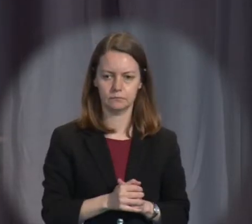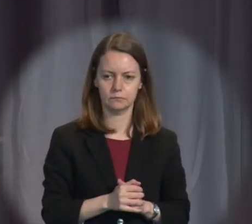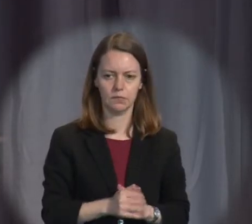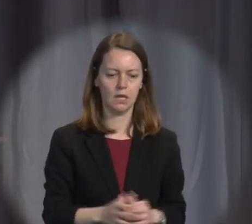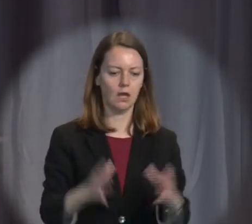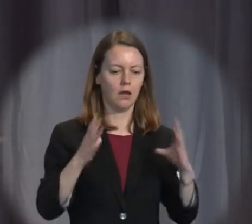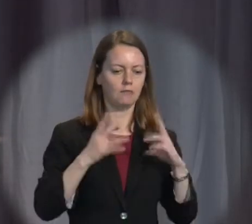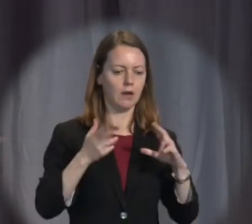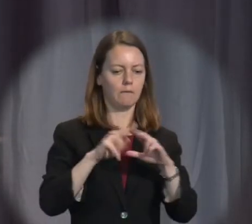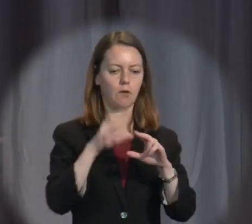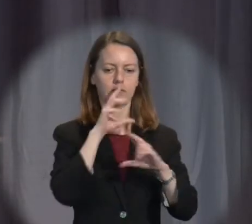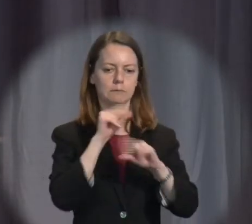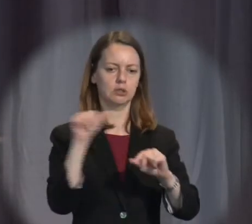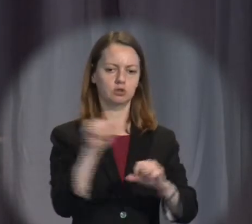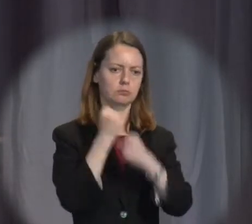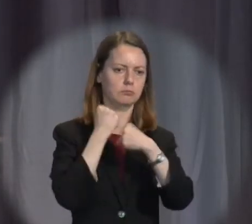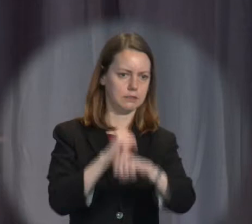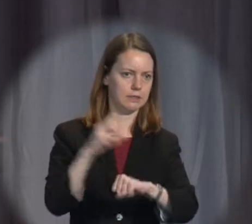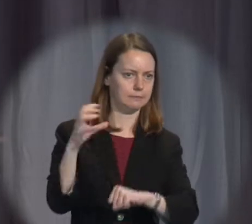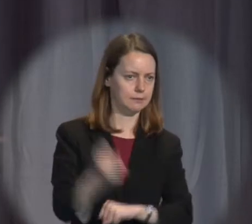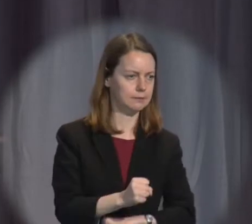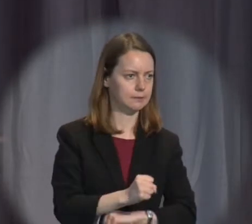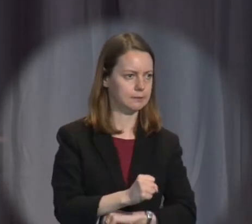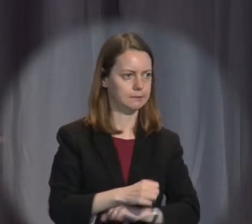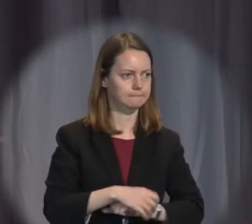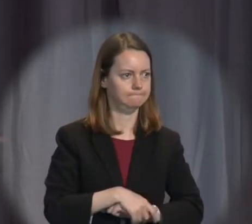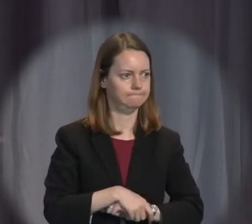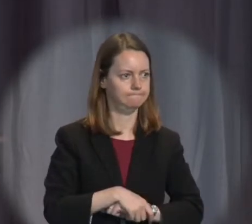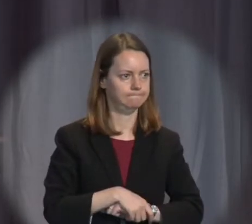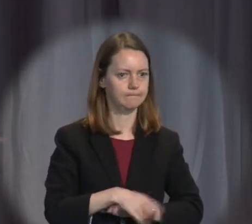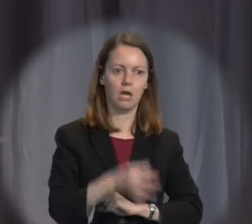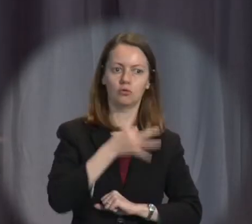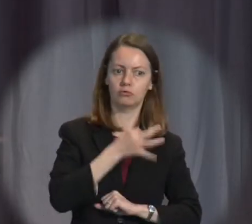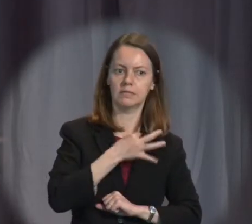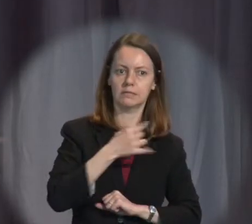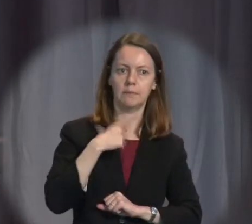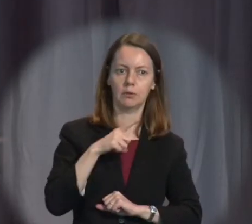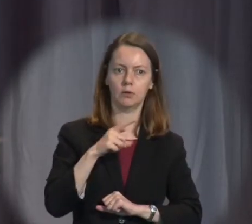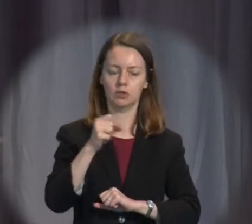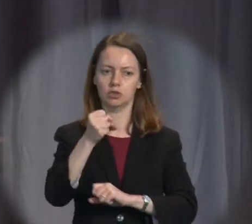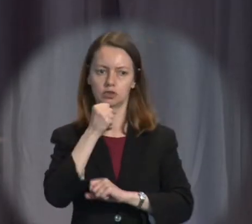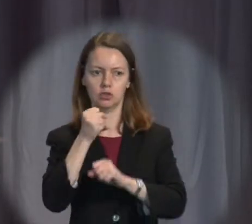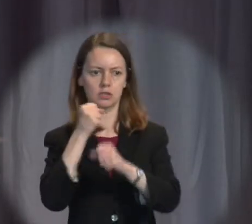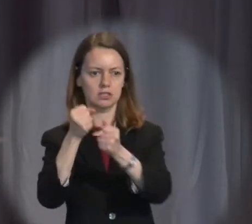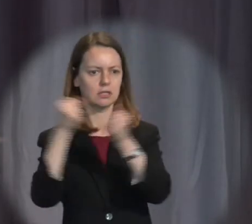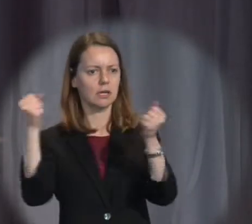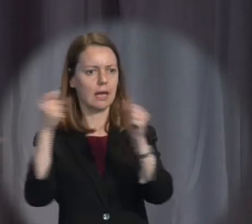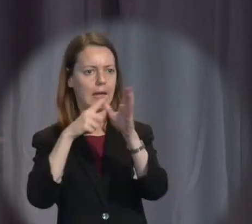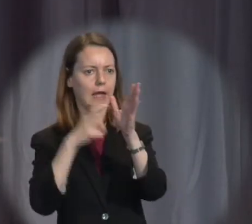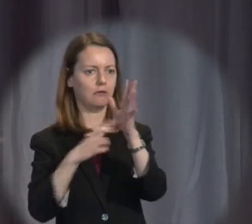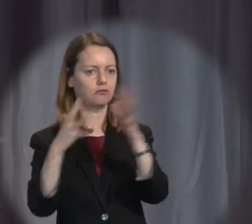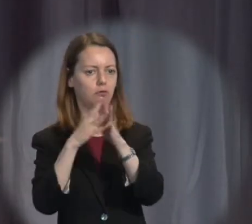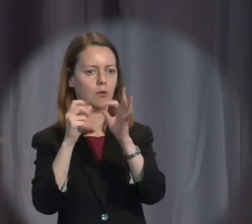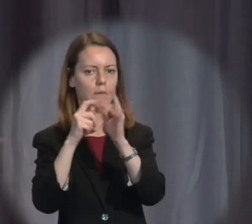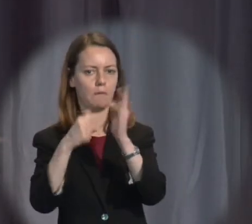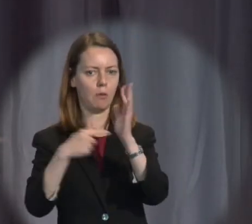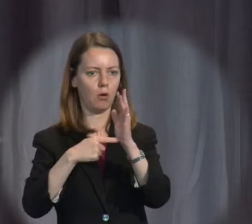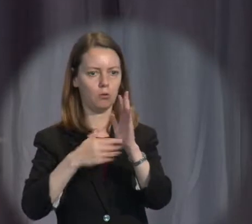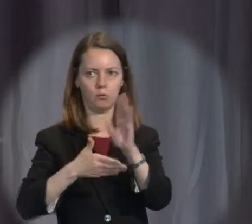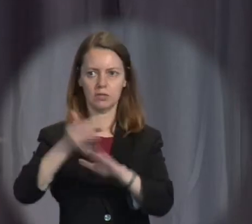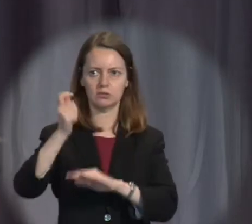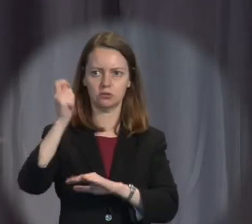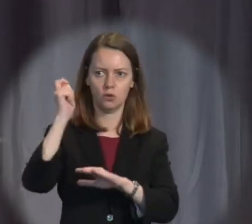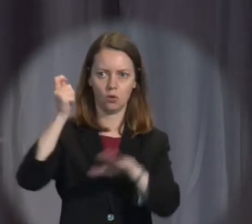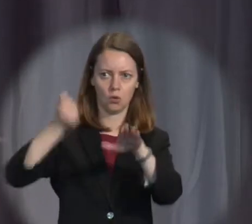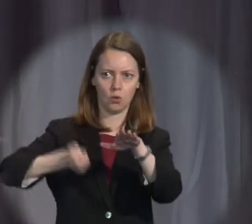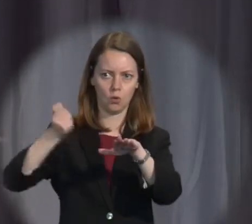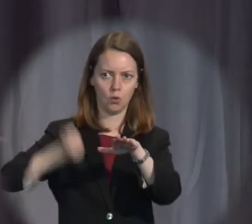freedom of speech should be protected, and that it was at risk because journalists like Andrew Bok could be prosecuted under the civil law prosecution in